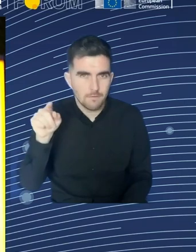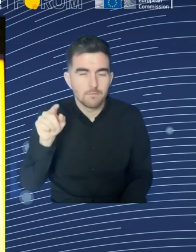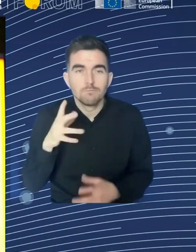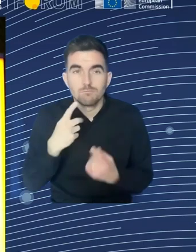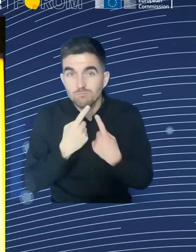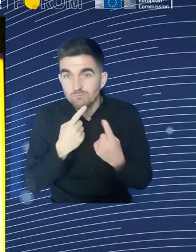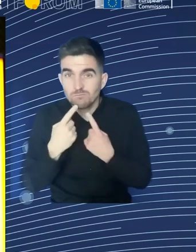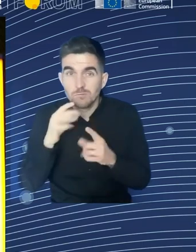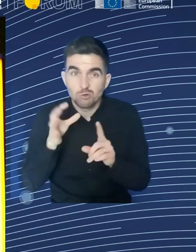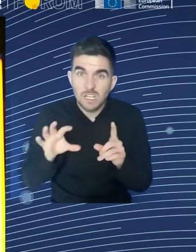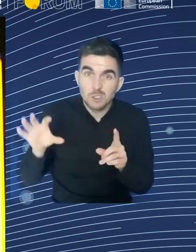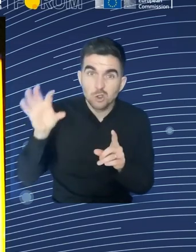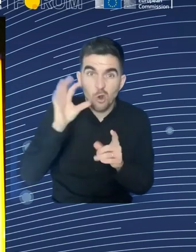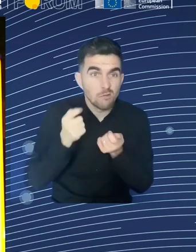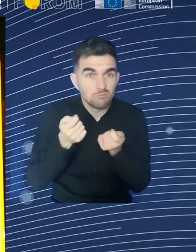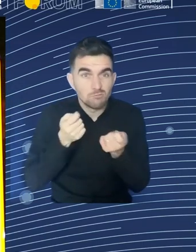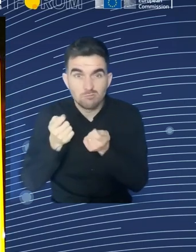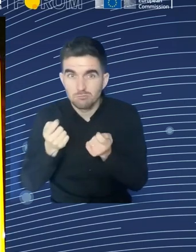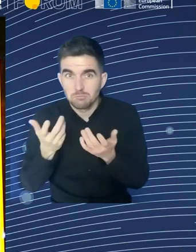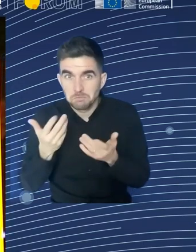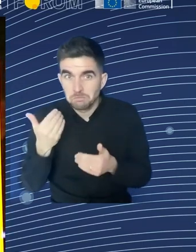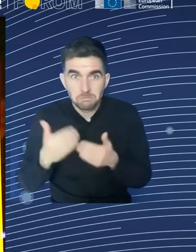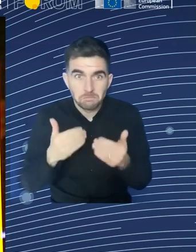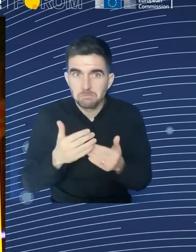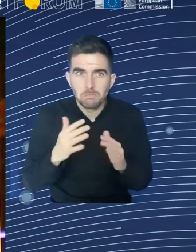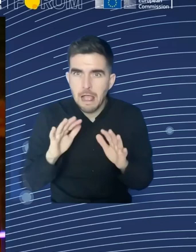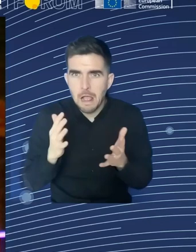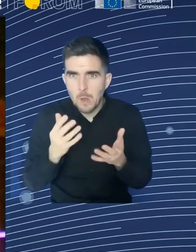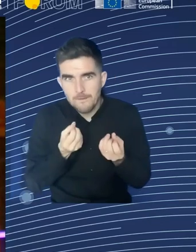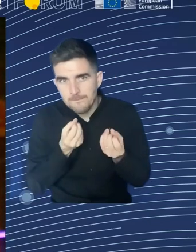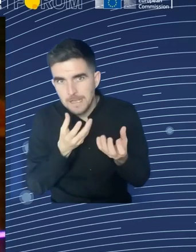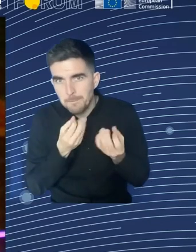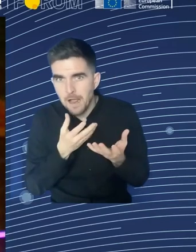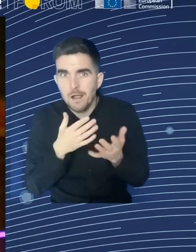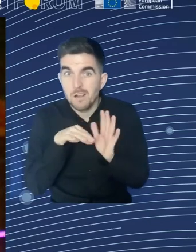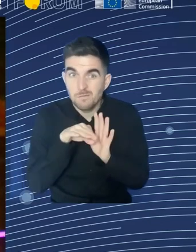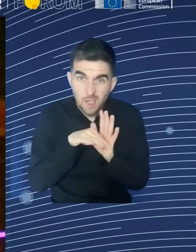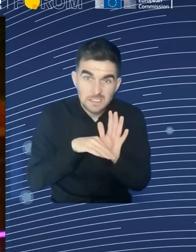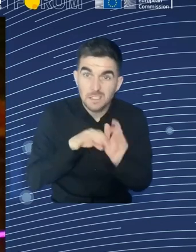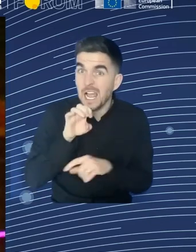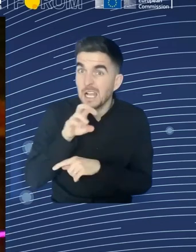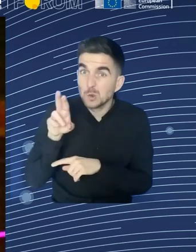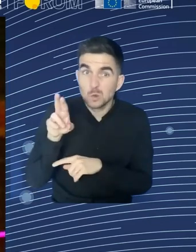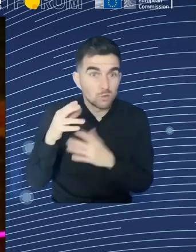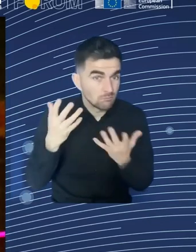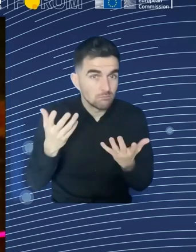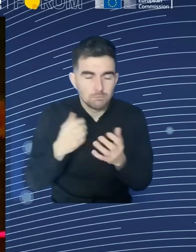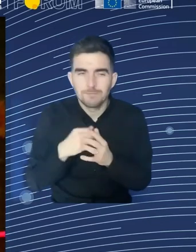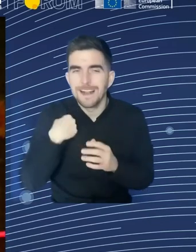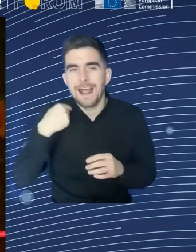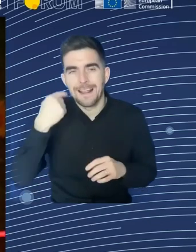and regional authorities. And again, because the local and regional authorities are really everyday together with the citizens,